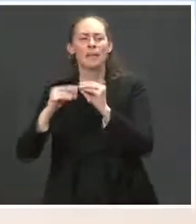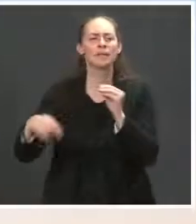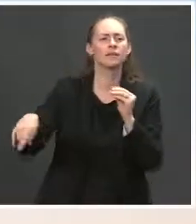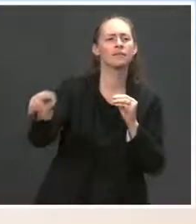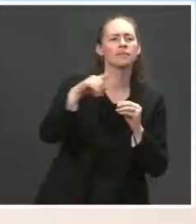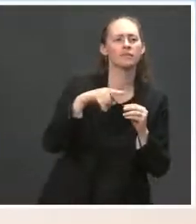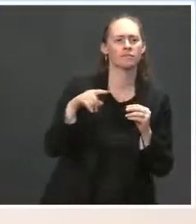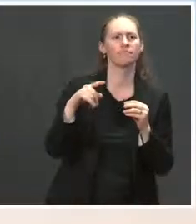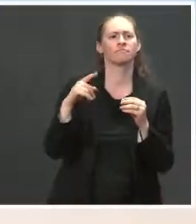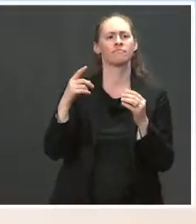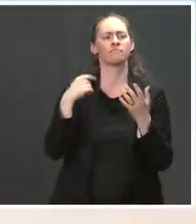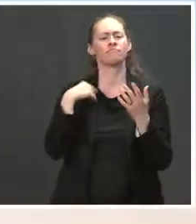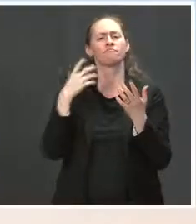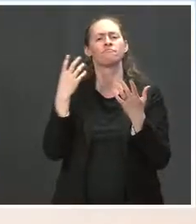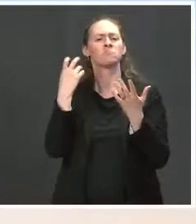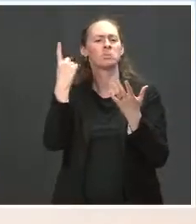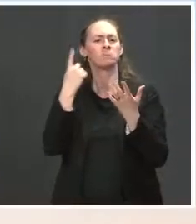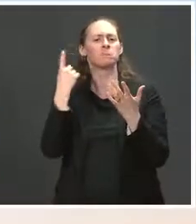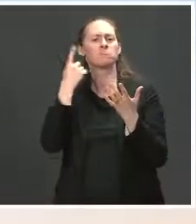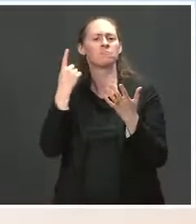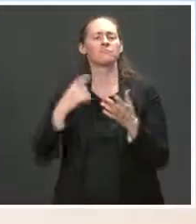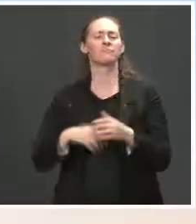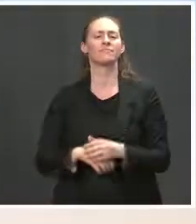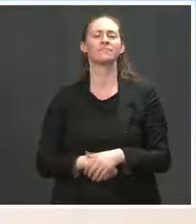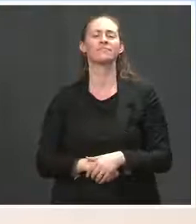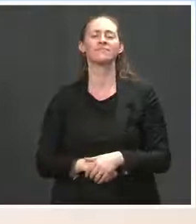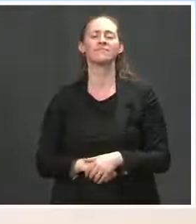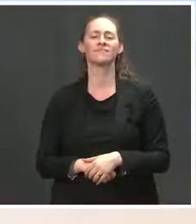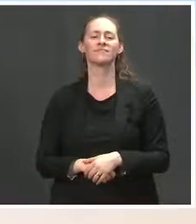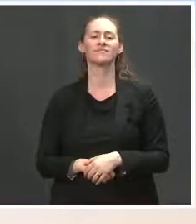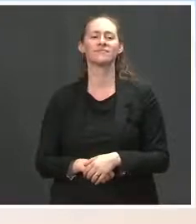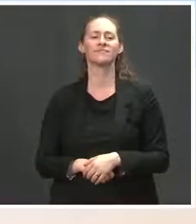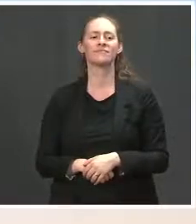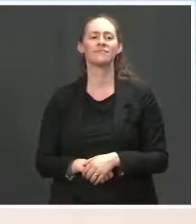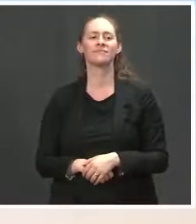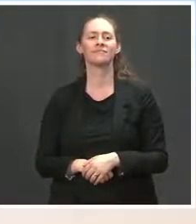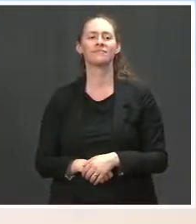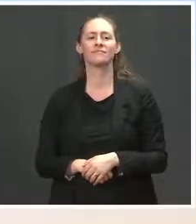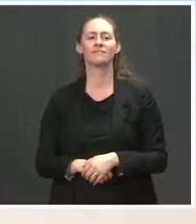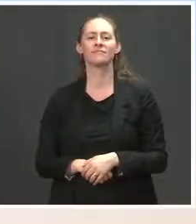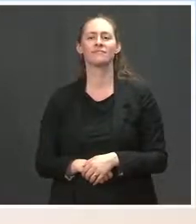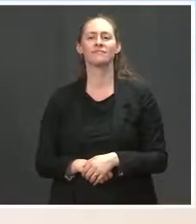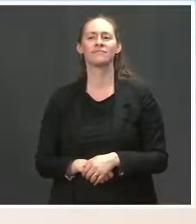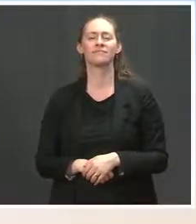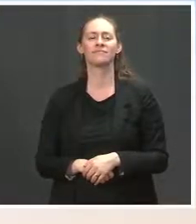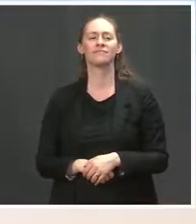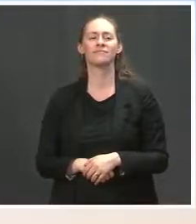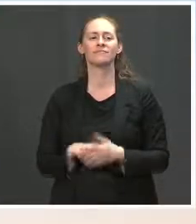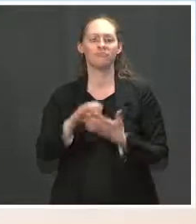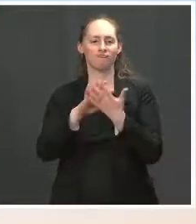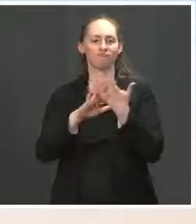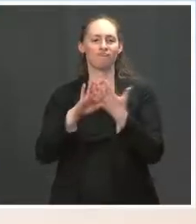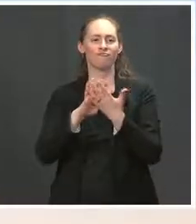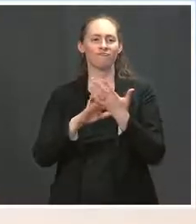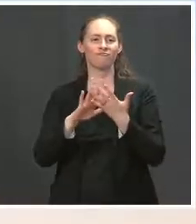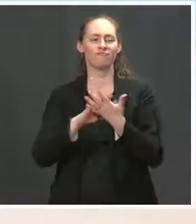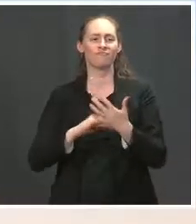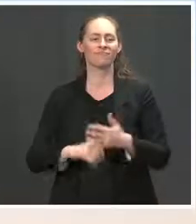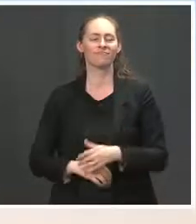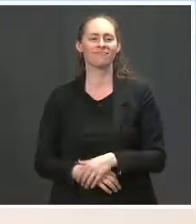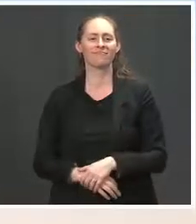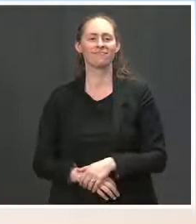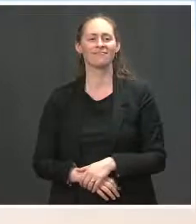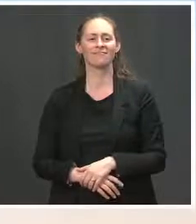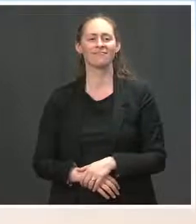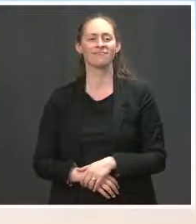was it enough? And does it change the administration perspective about a possible bilateral climate deal with